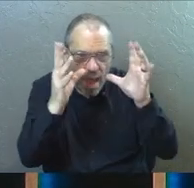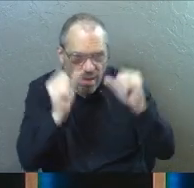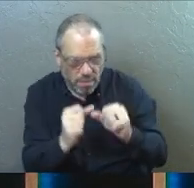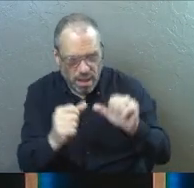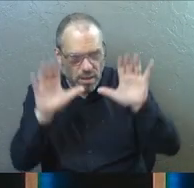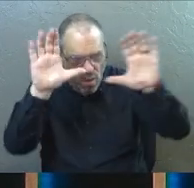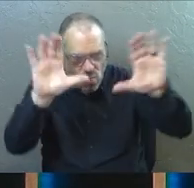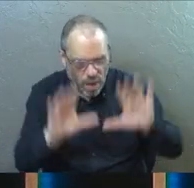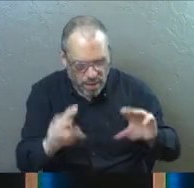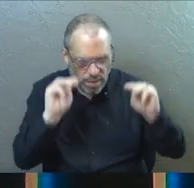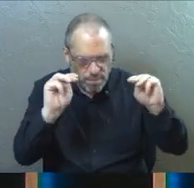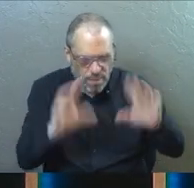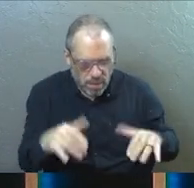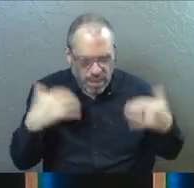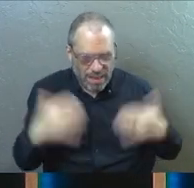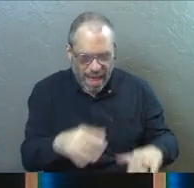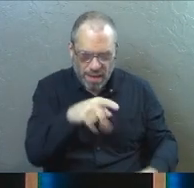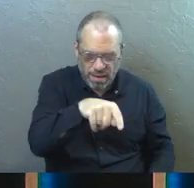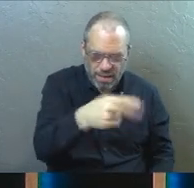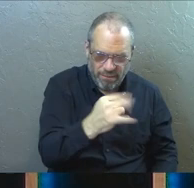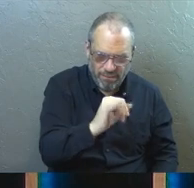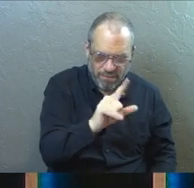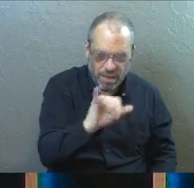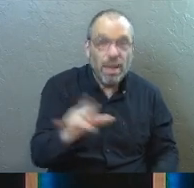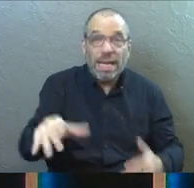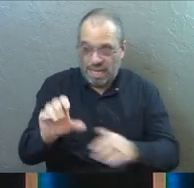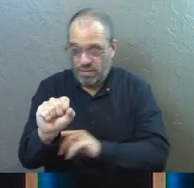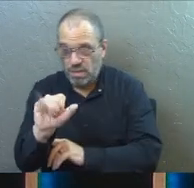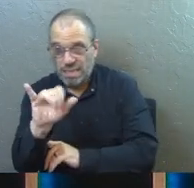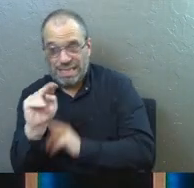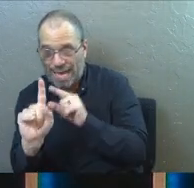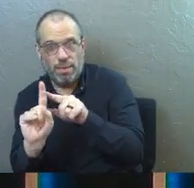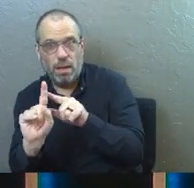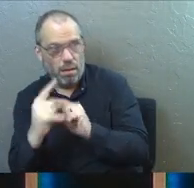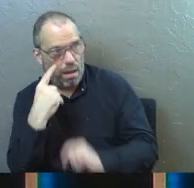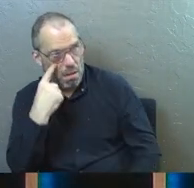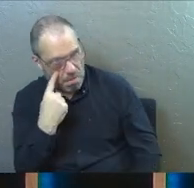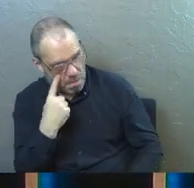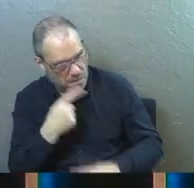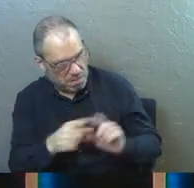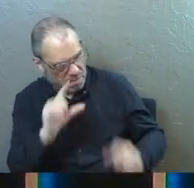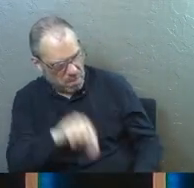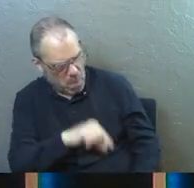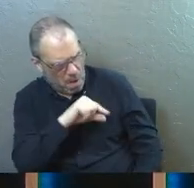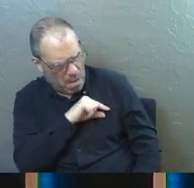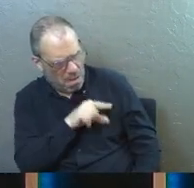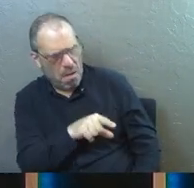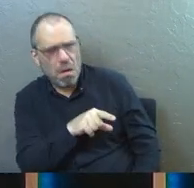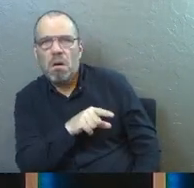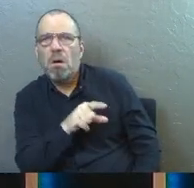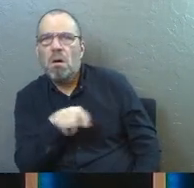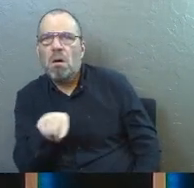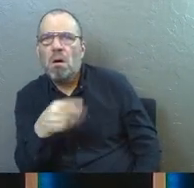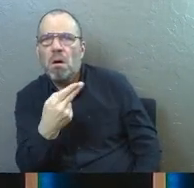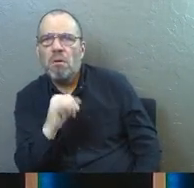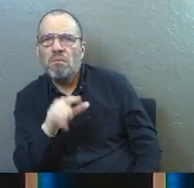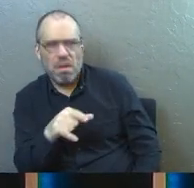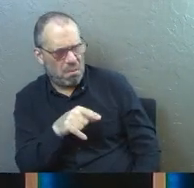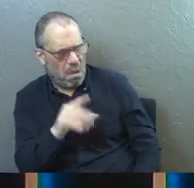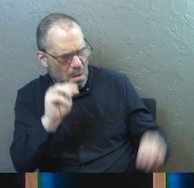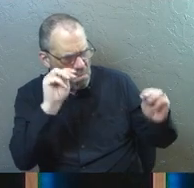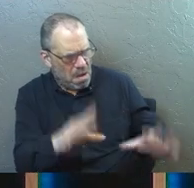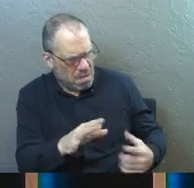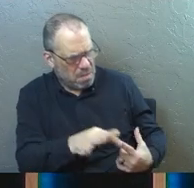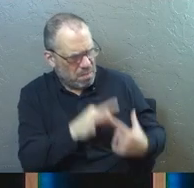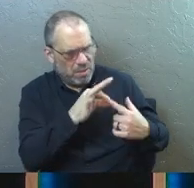by the signs and the great miracles that Philip performed. So even Simon sees a different quality in what Philip is doing. His